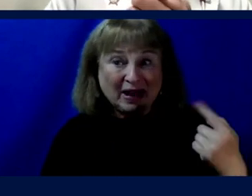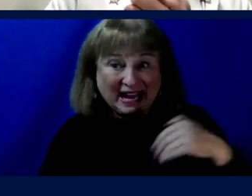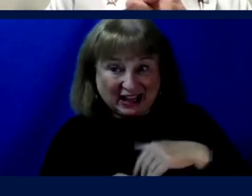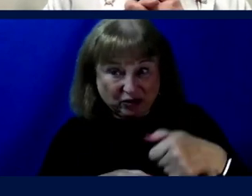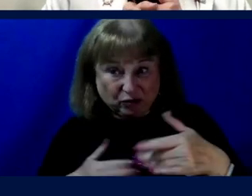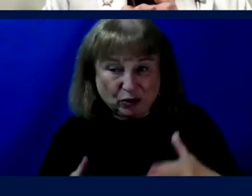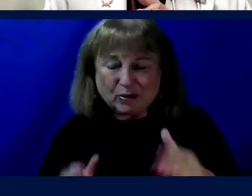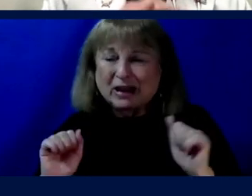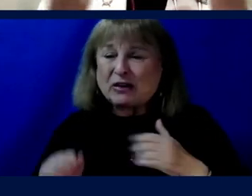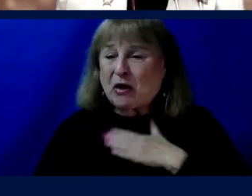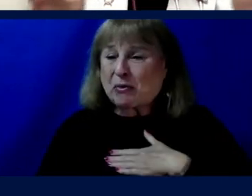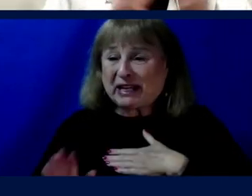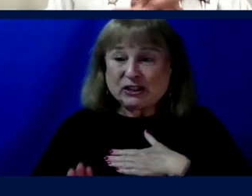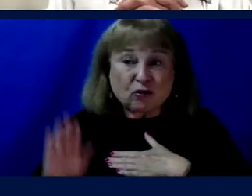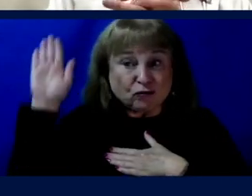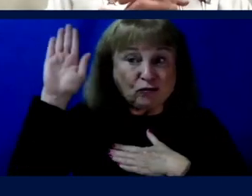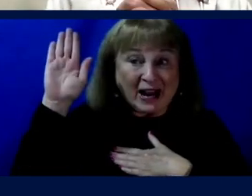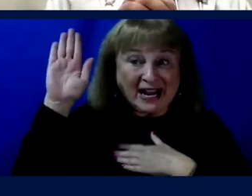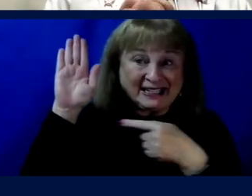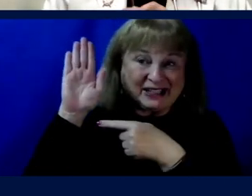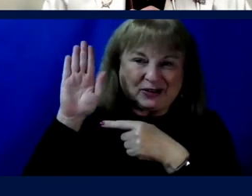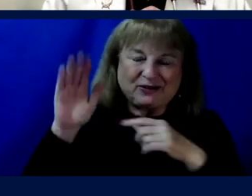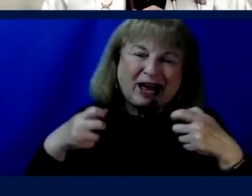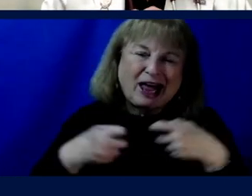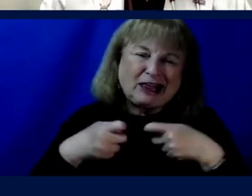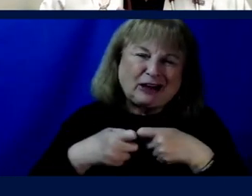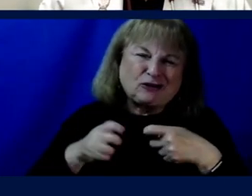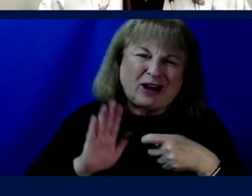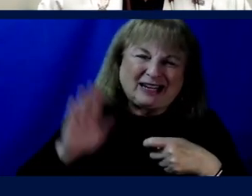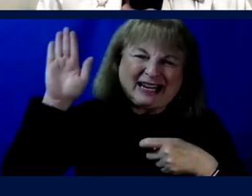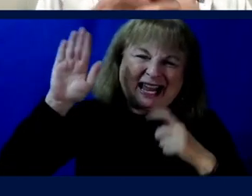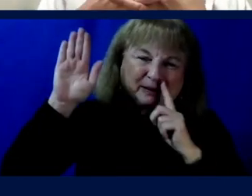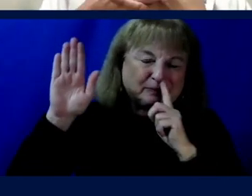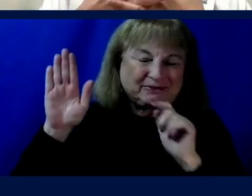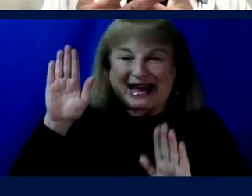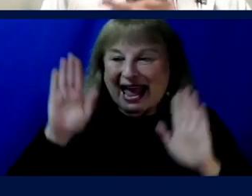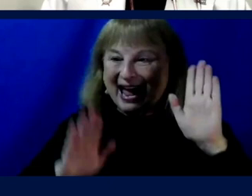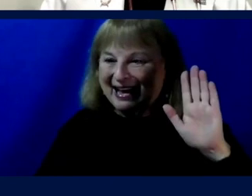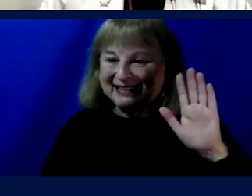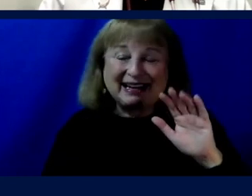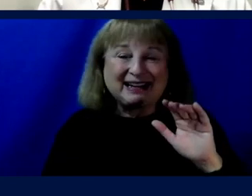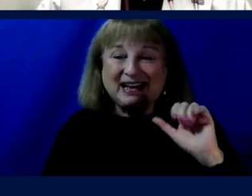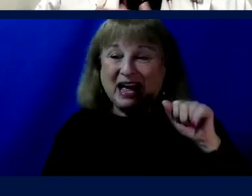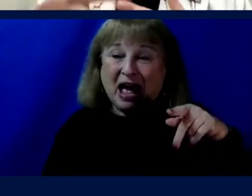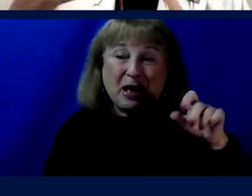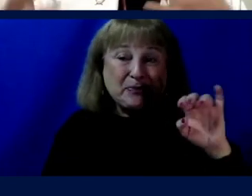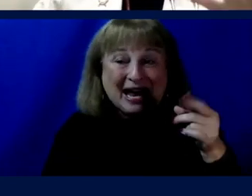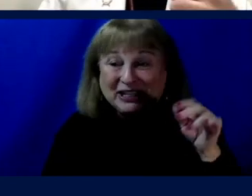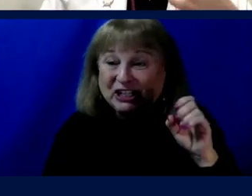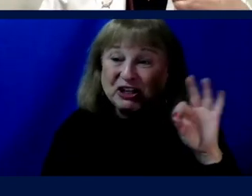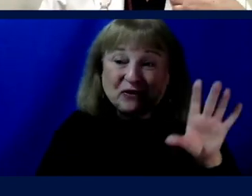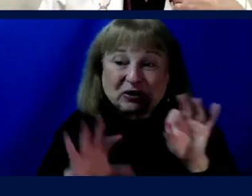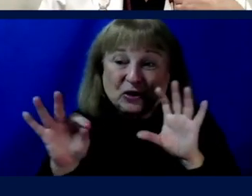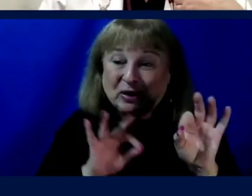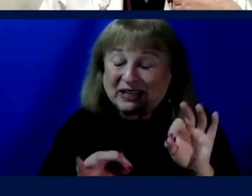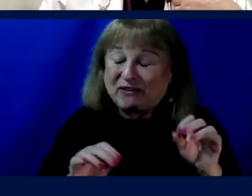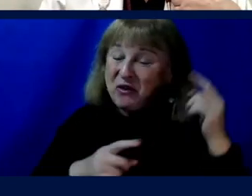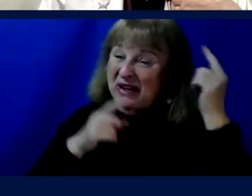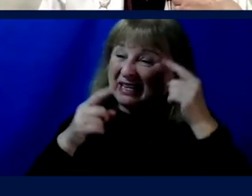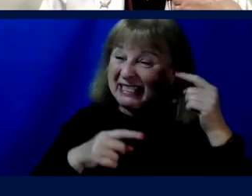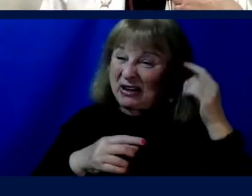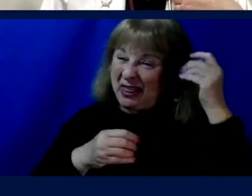room, could you please raise your electronic appendage of choice if you have ever considered sending humans to